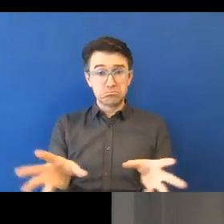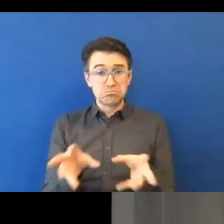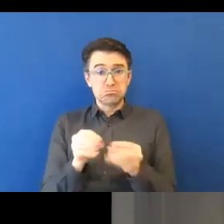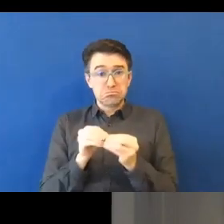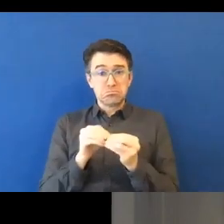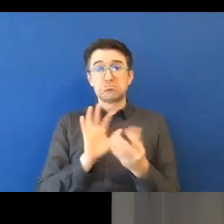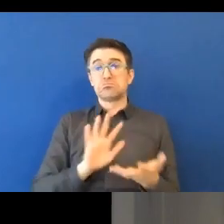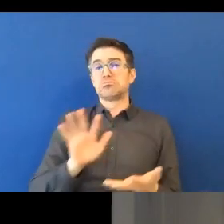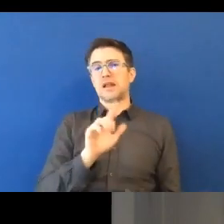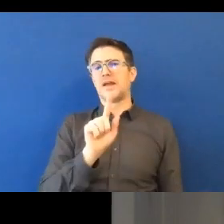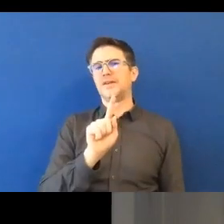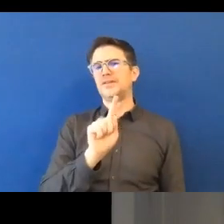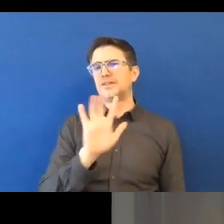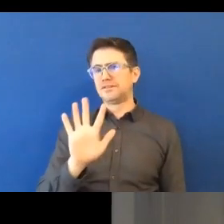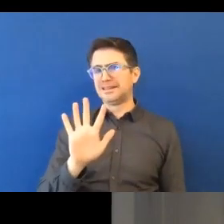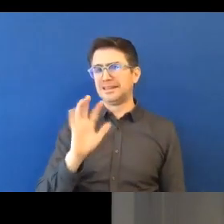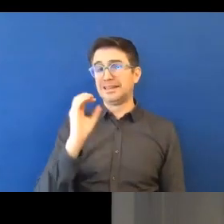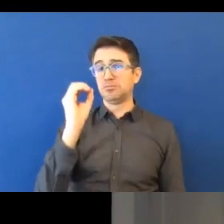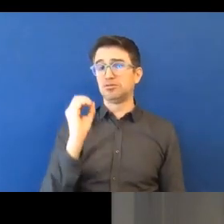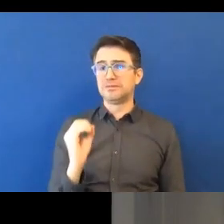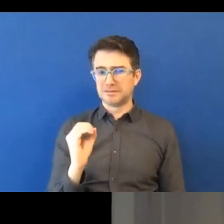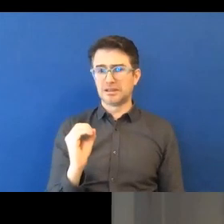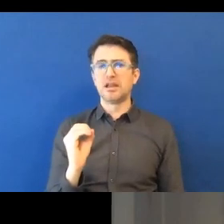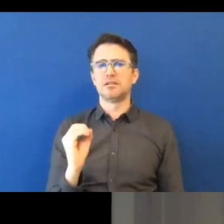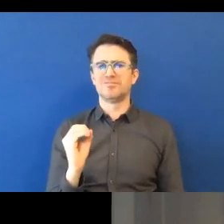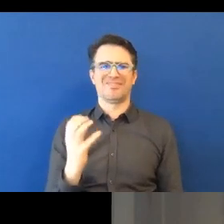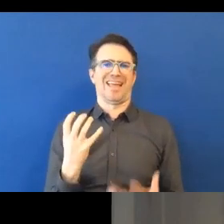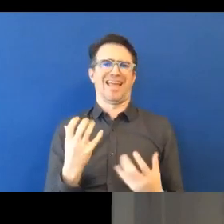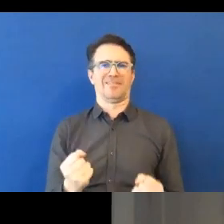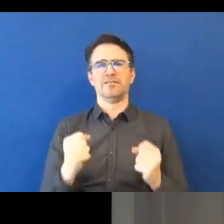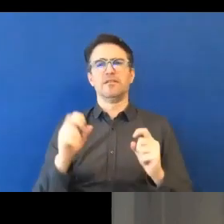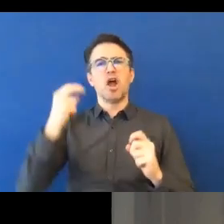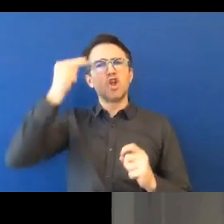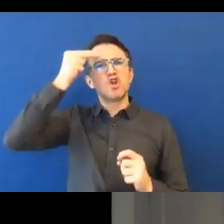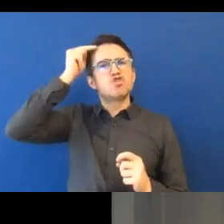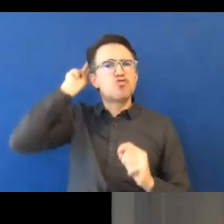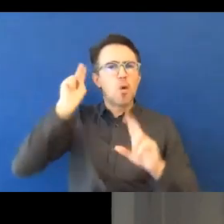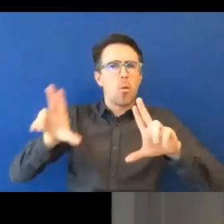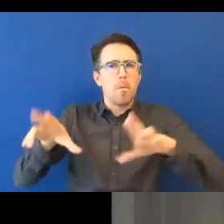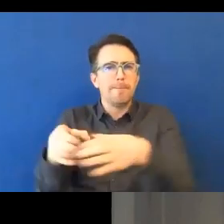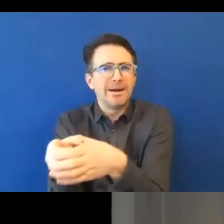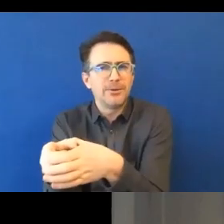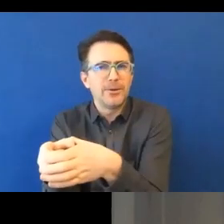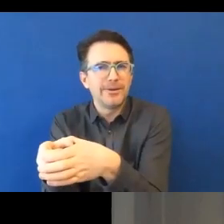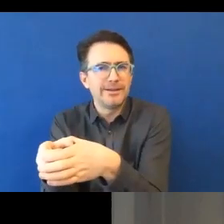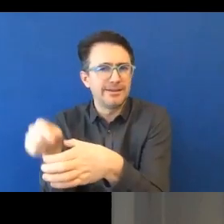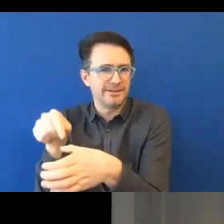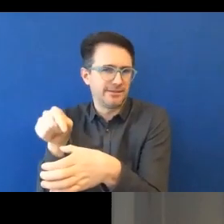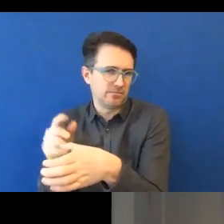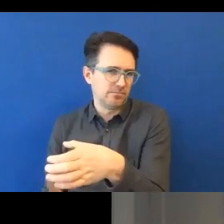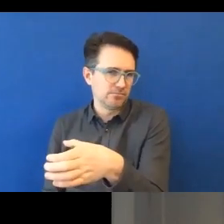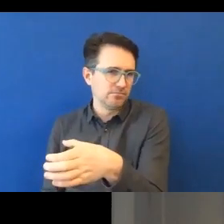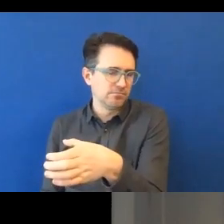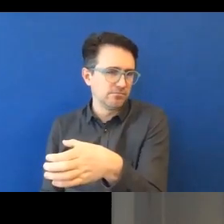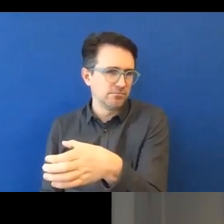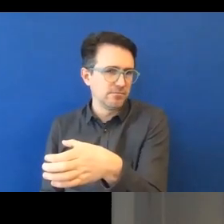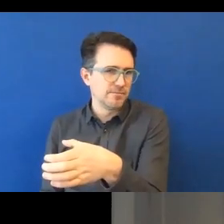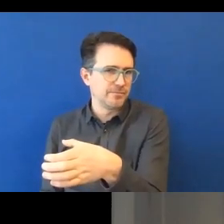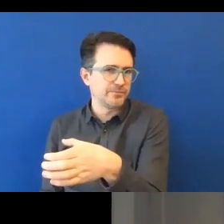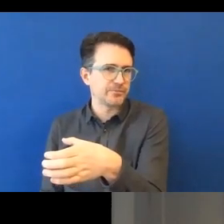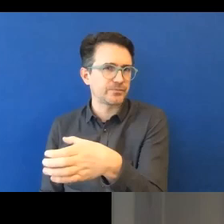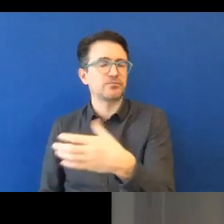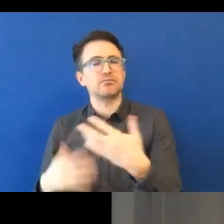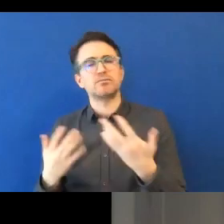And given that it's such a sizeable minority, the idea with the neurodiversity movement is that we should be planning for this and we should accommodate it